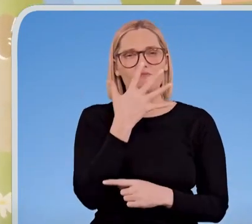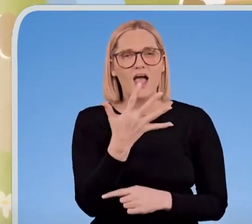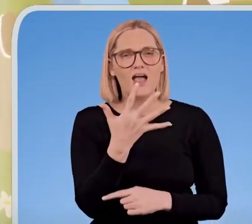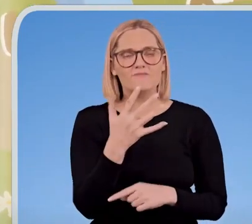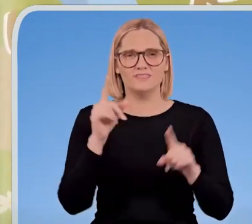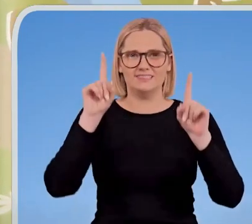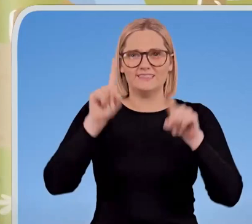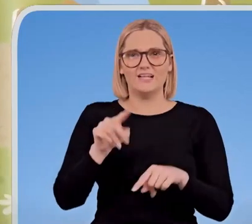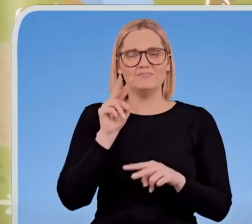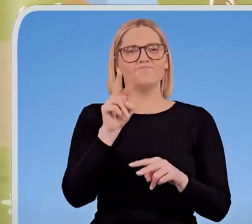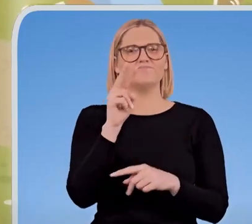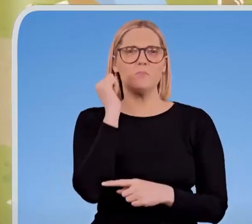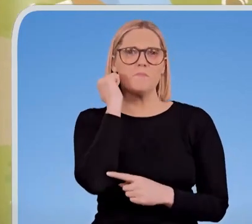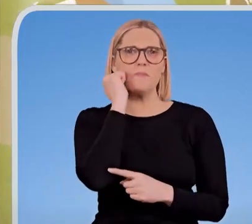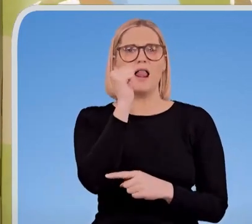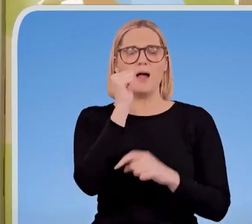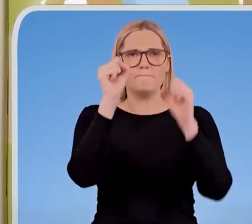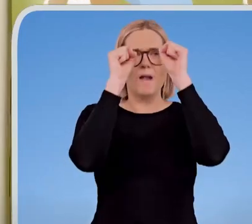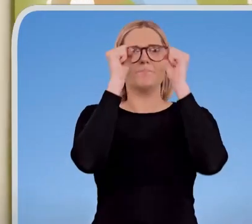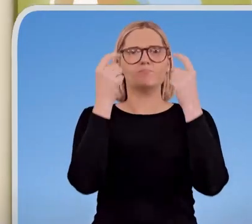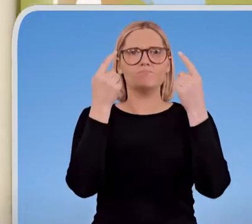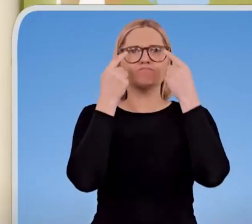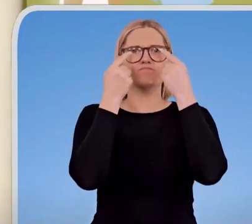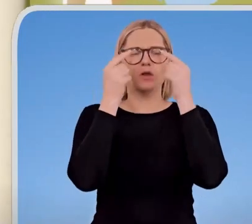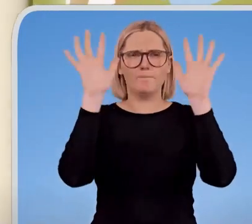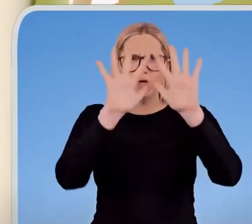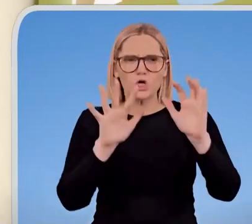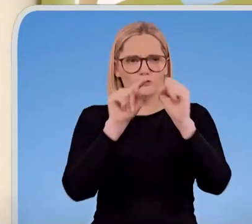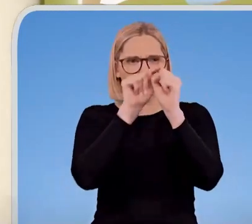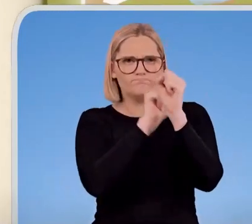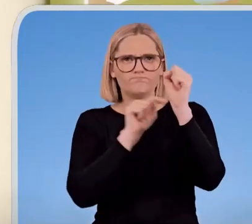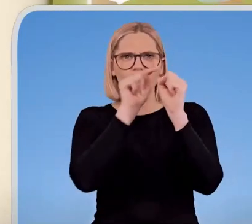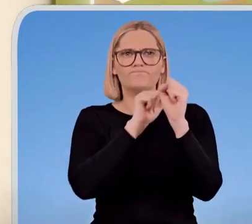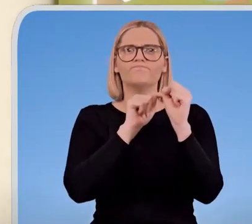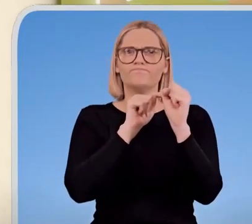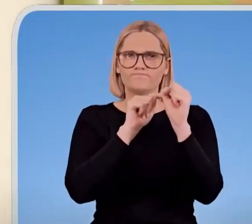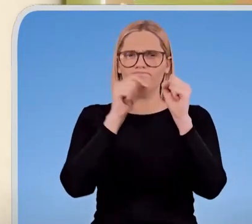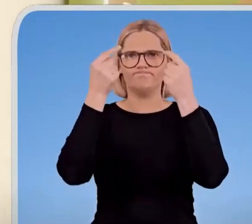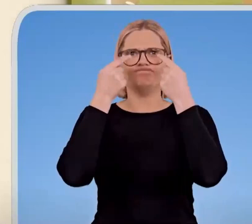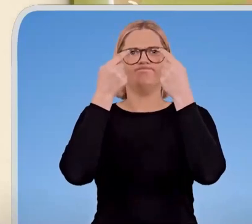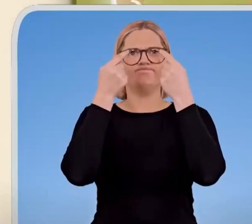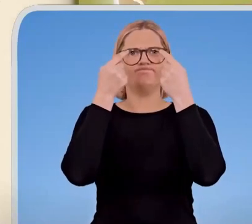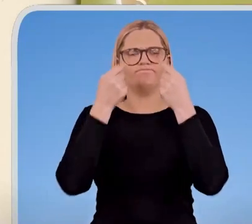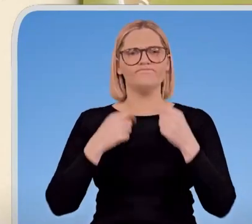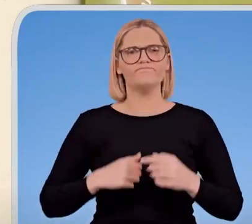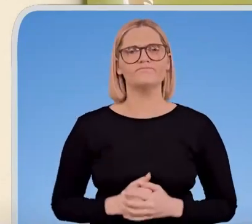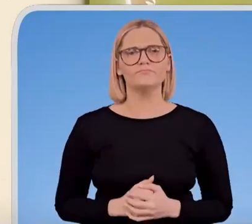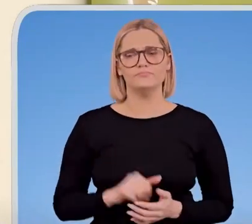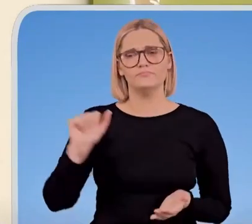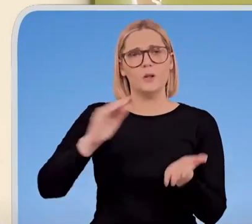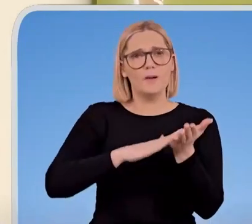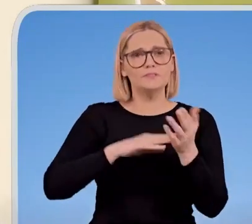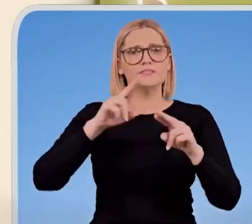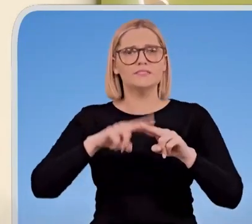was a big black dot in the middle of his eyes with some blurry shapes around the outside of it. Matt's mum and dad decided